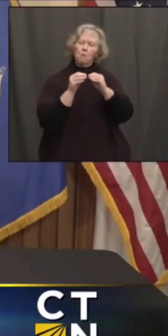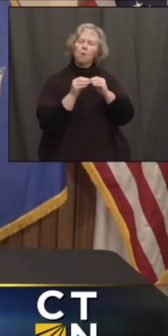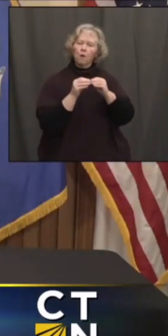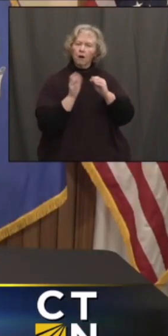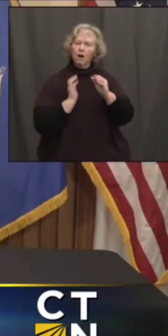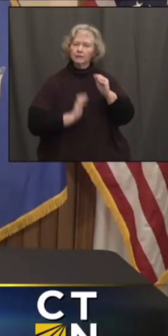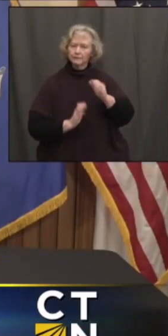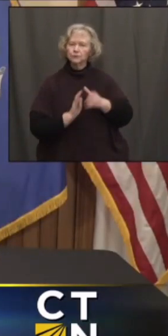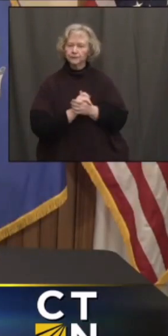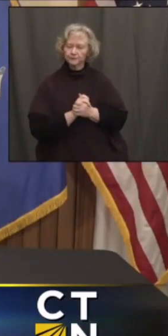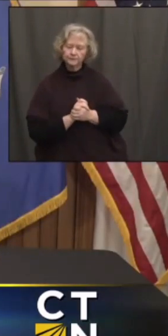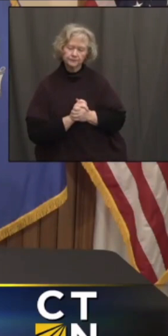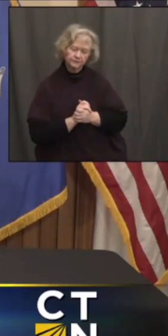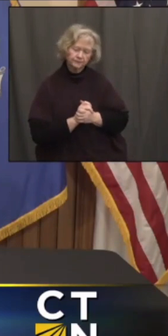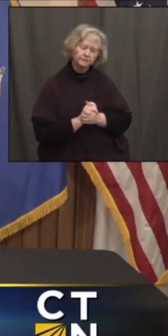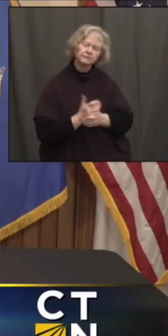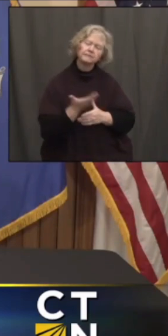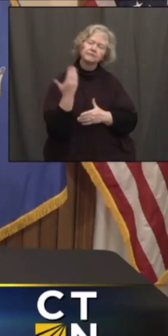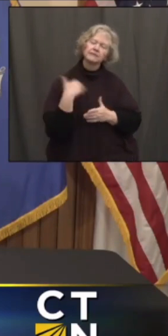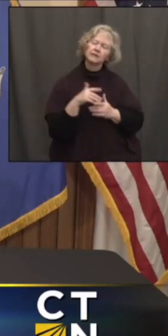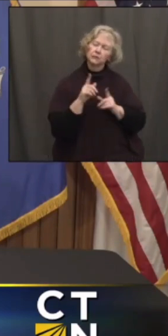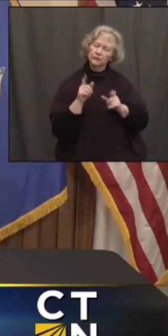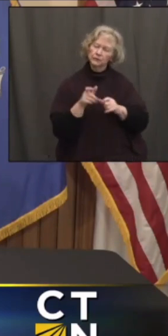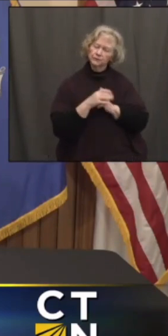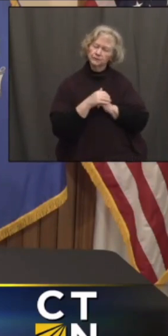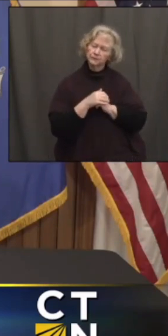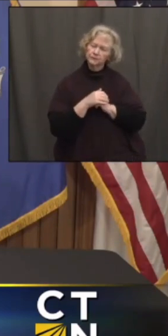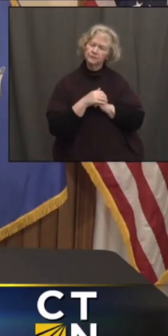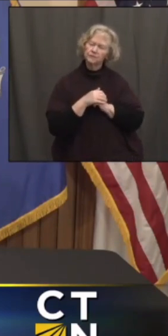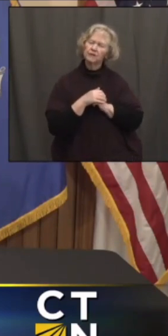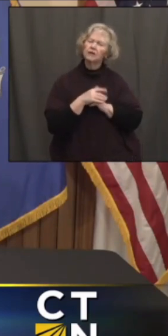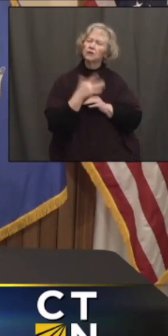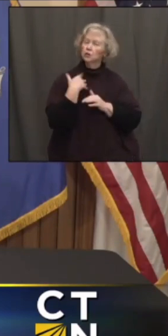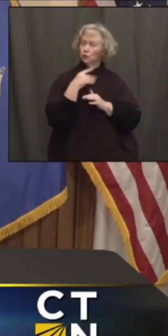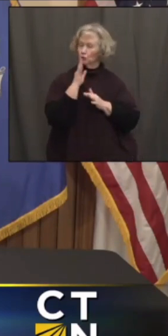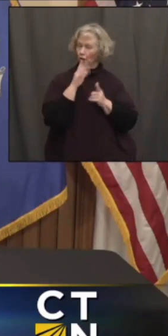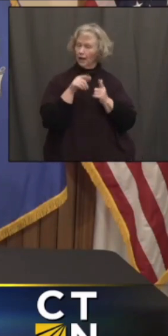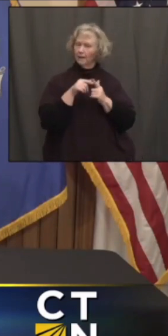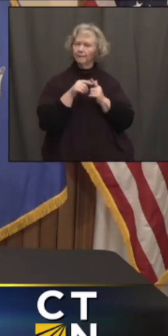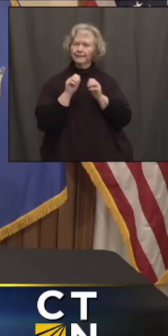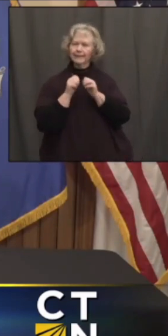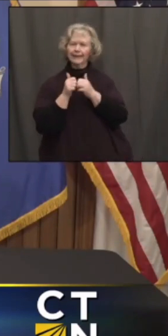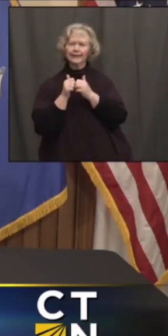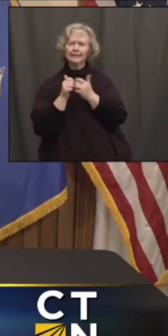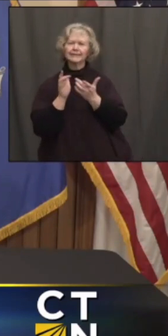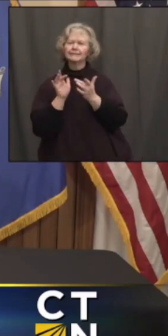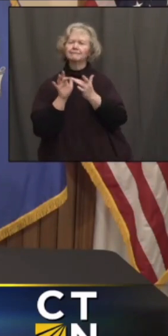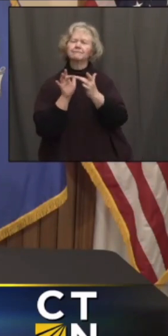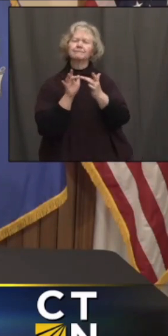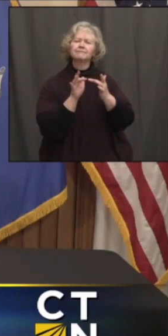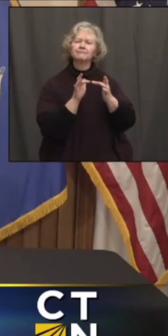Okay, thank you. And then the second question is, we've talked before about the efforts to reach SVI communities and communities that